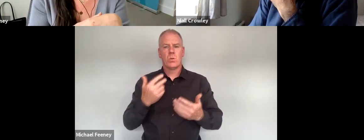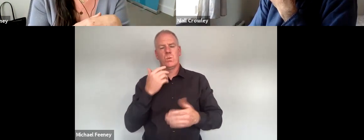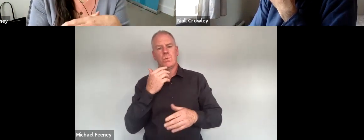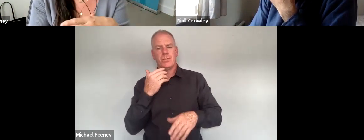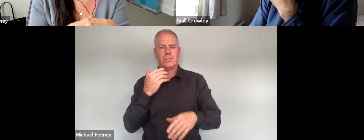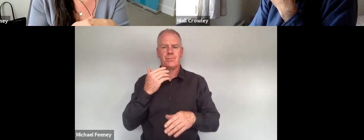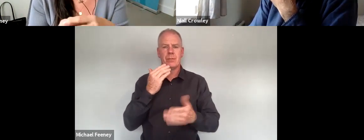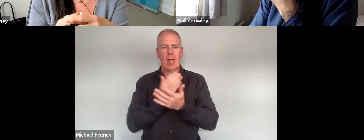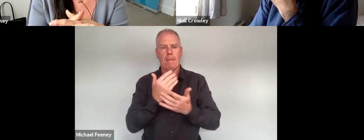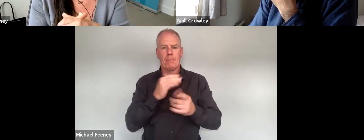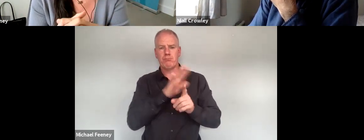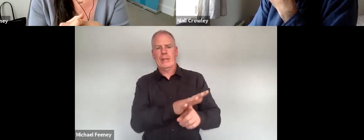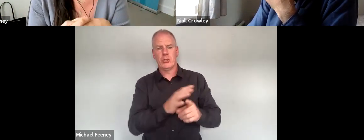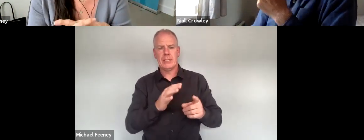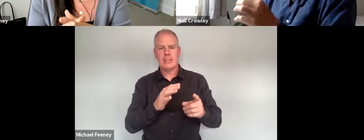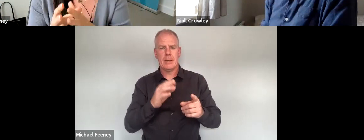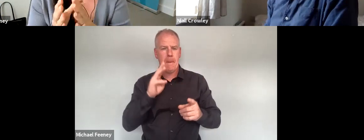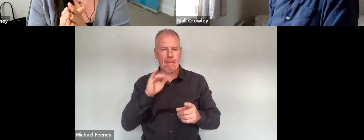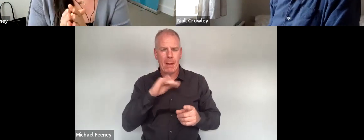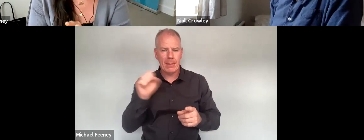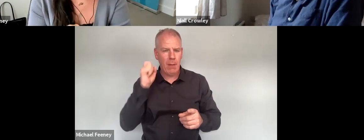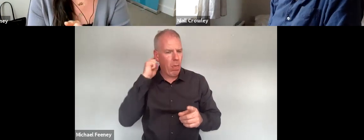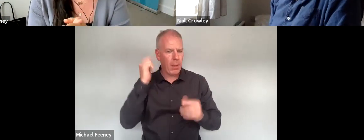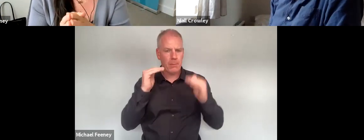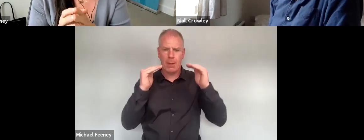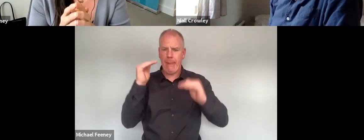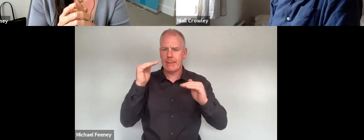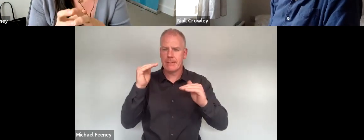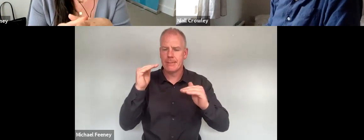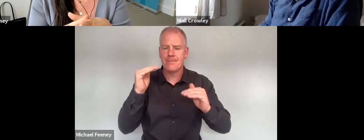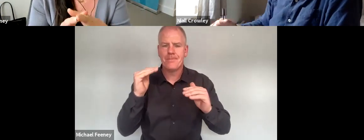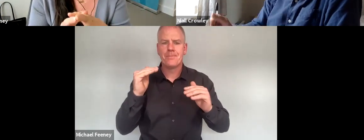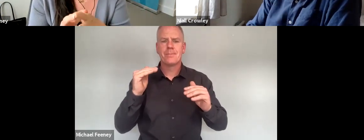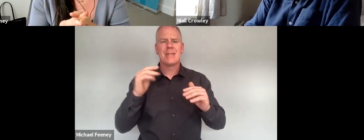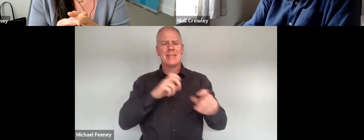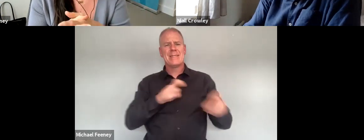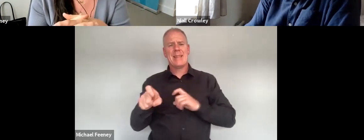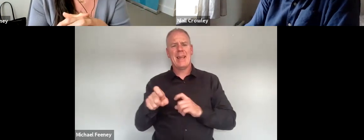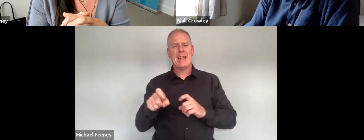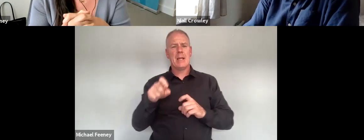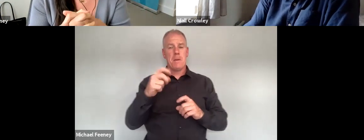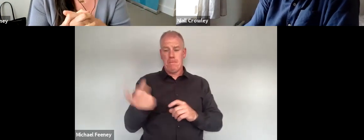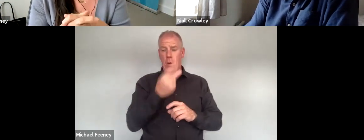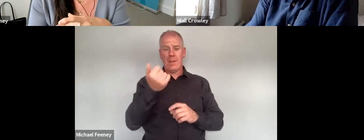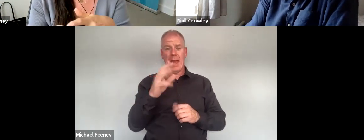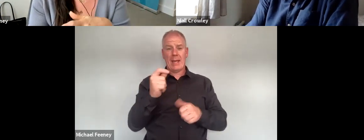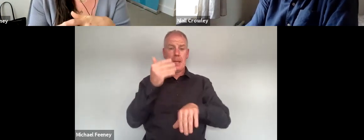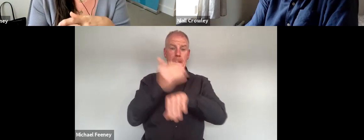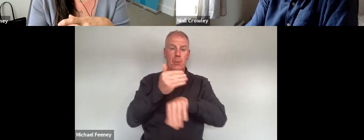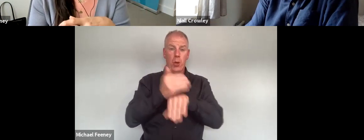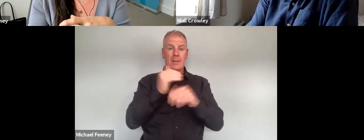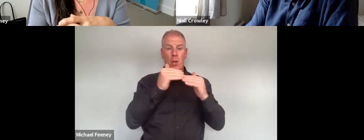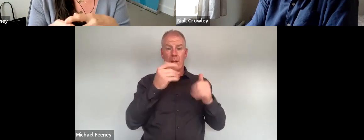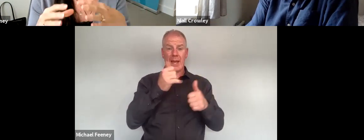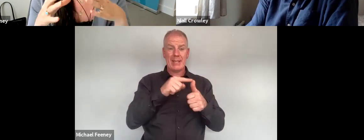like prejudice and bias and that's not to detract from the fact that both of the acts the employment equality act and the equal